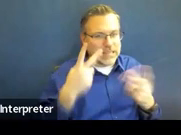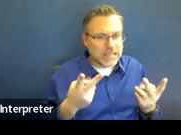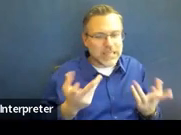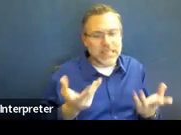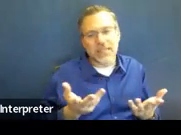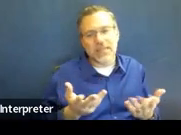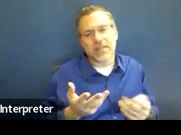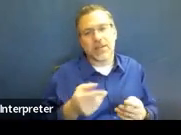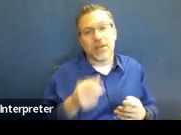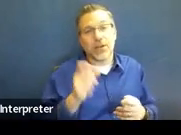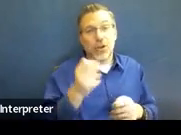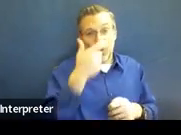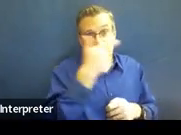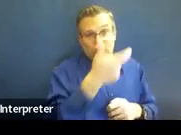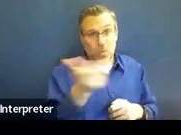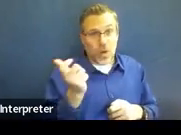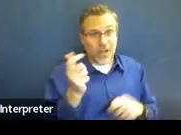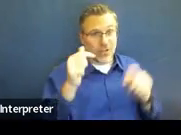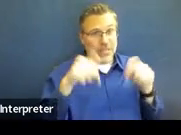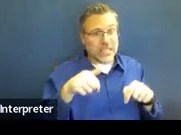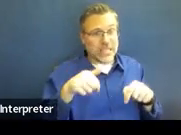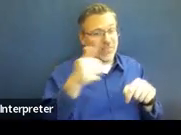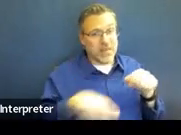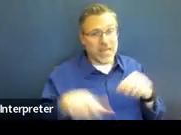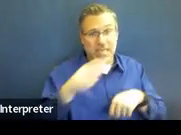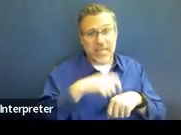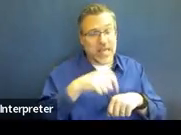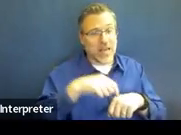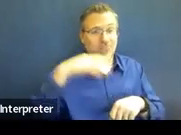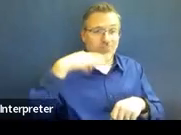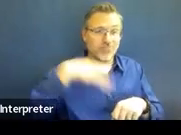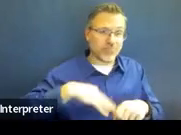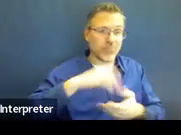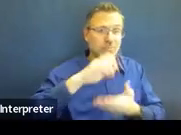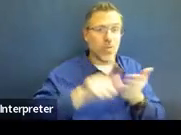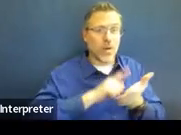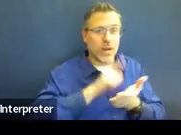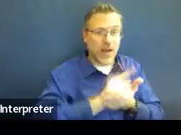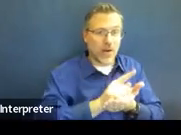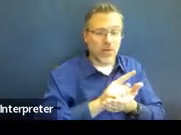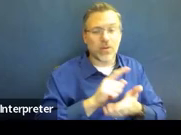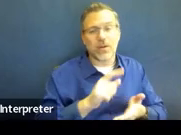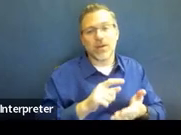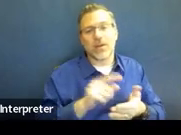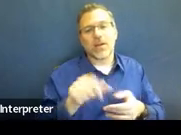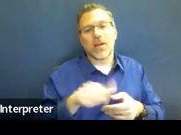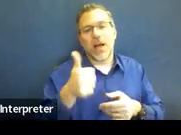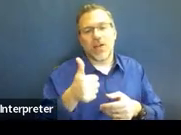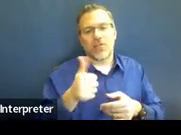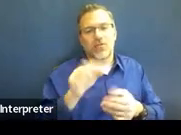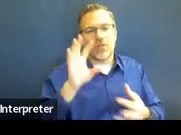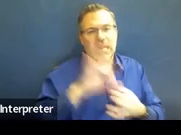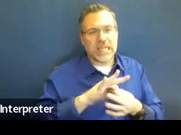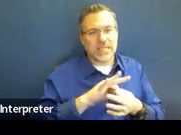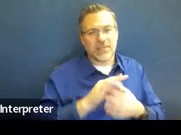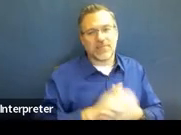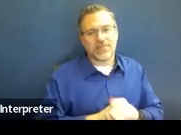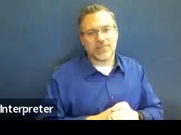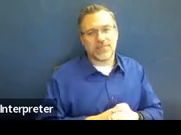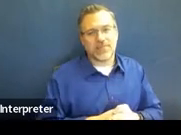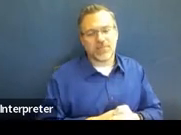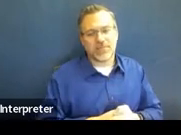at any time. And you can get a contact hour for those. And then other links to resources, special ed resources.